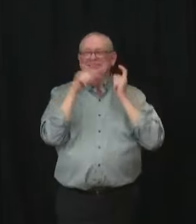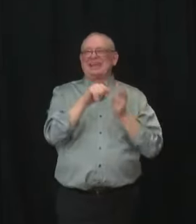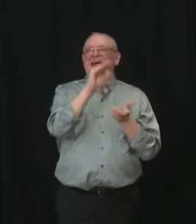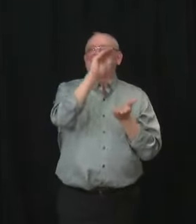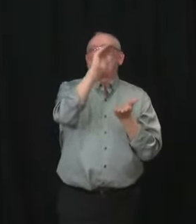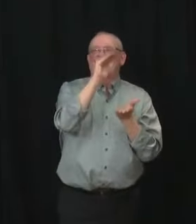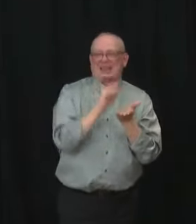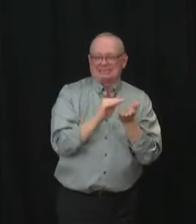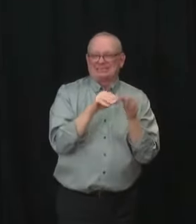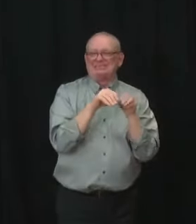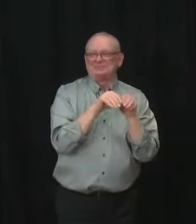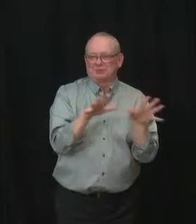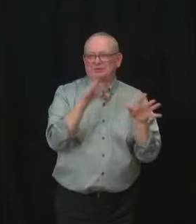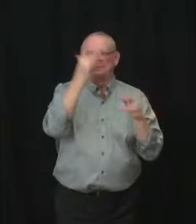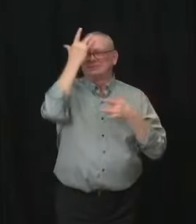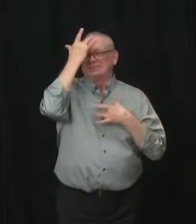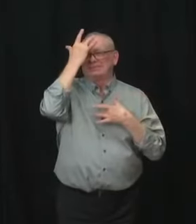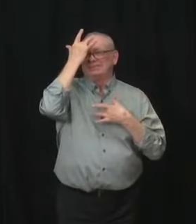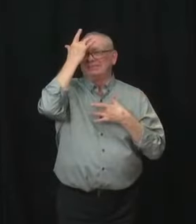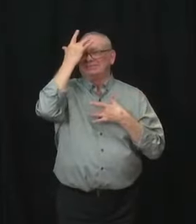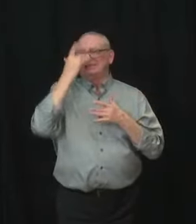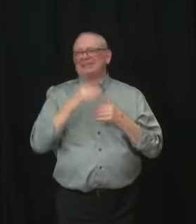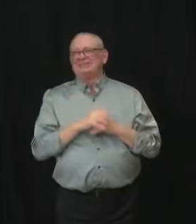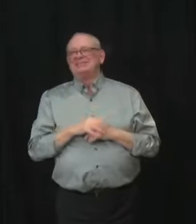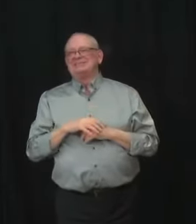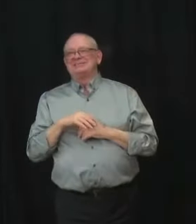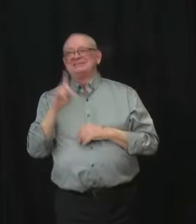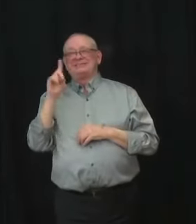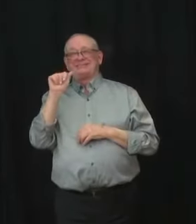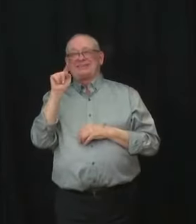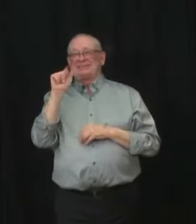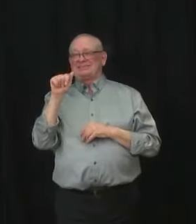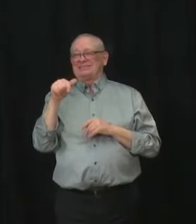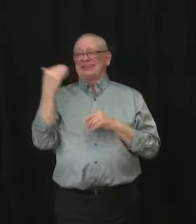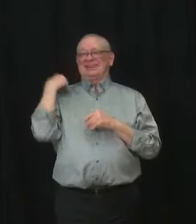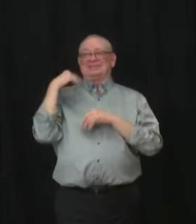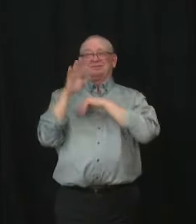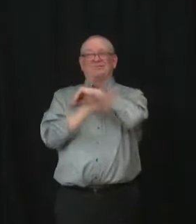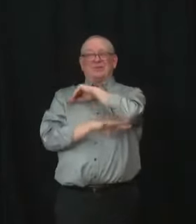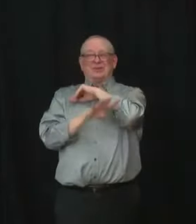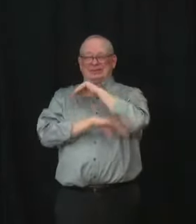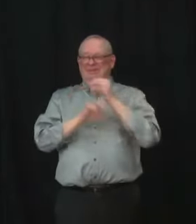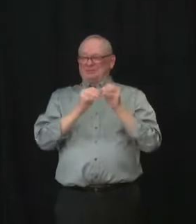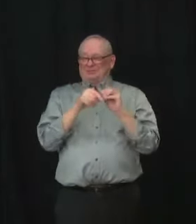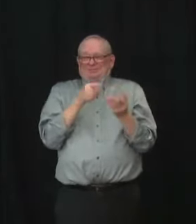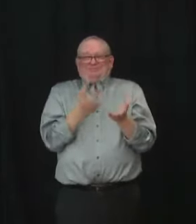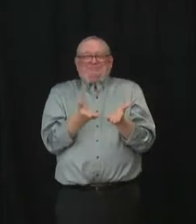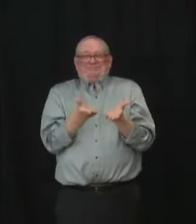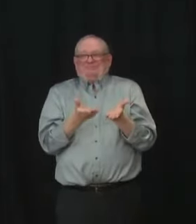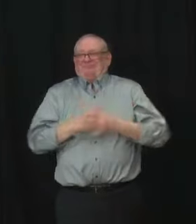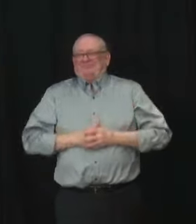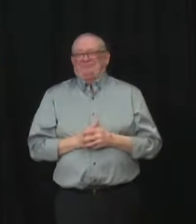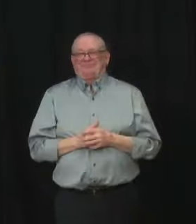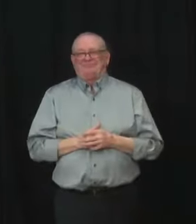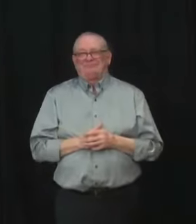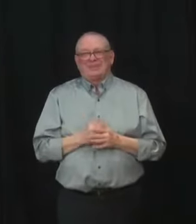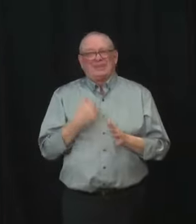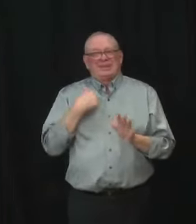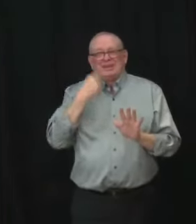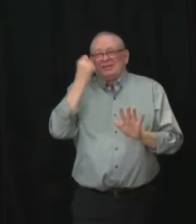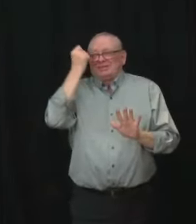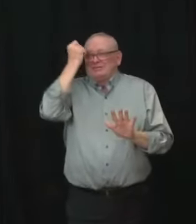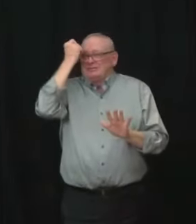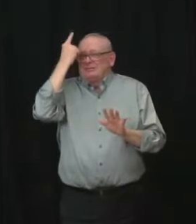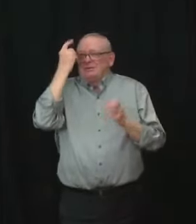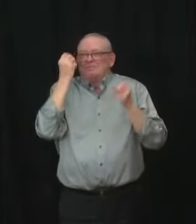available from our own experience in the fall. I would say that all of us are very keen to get back to more